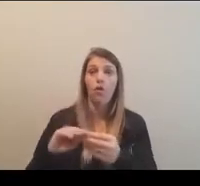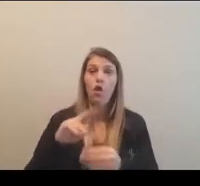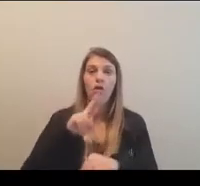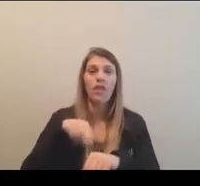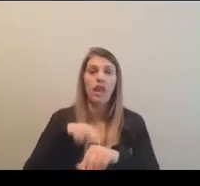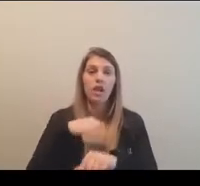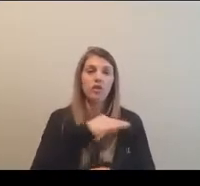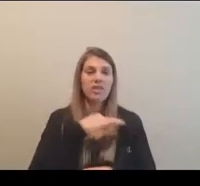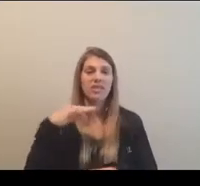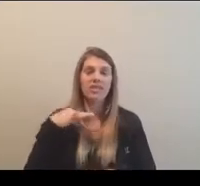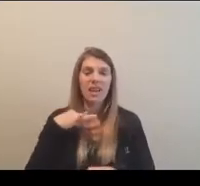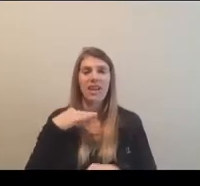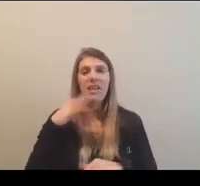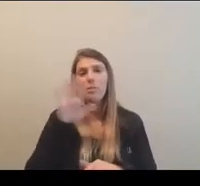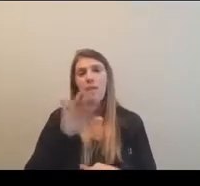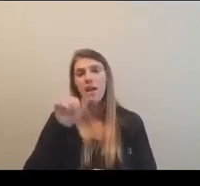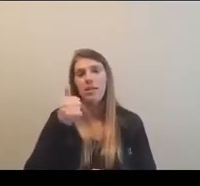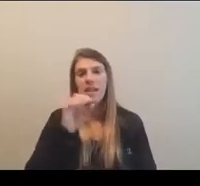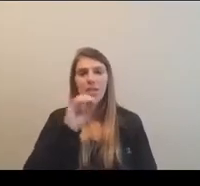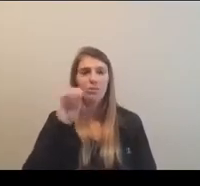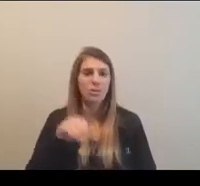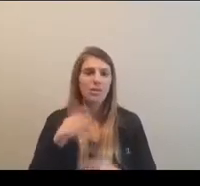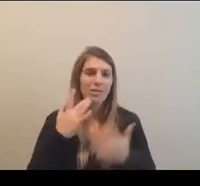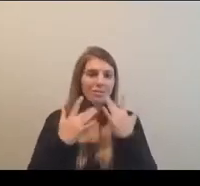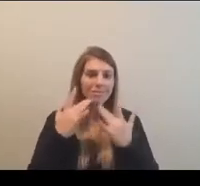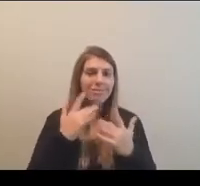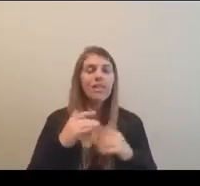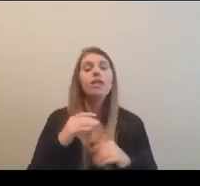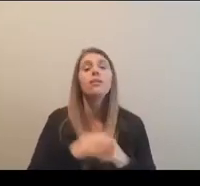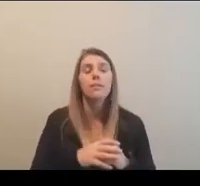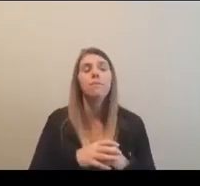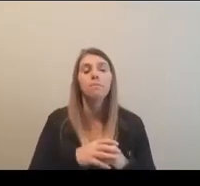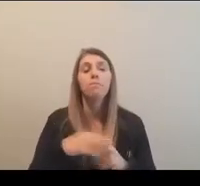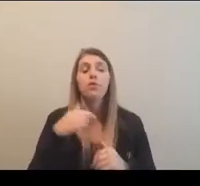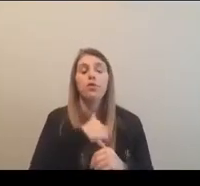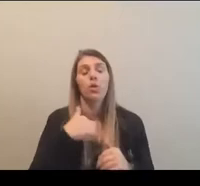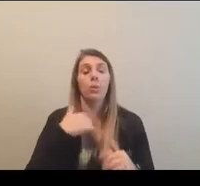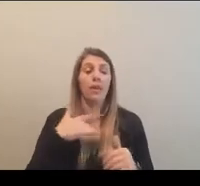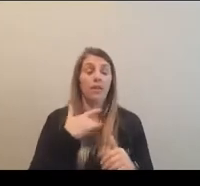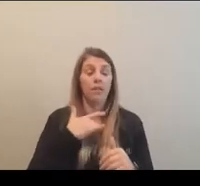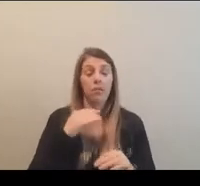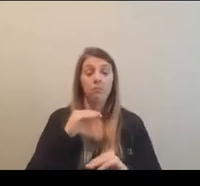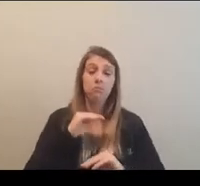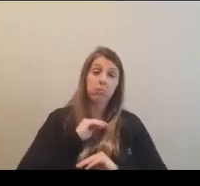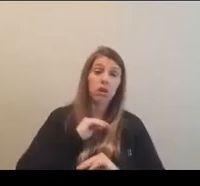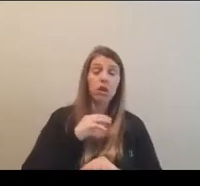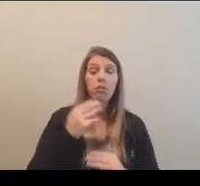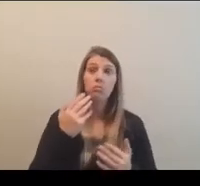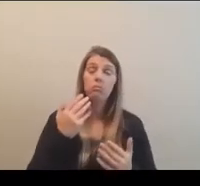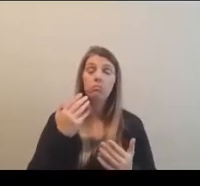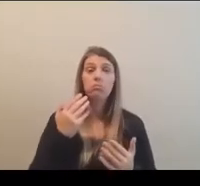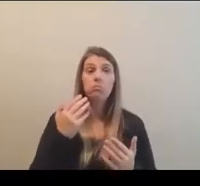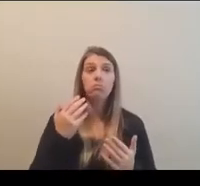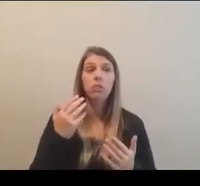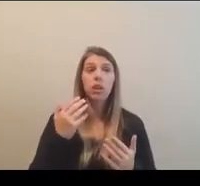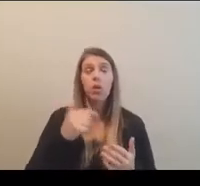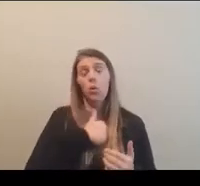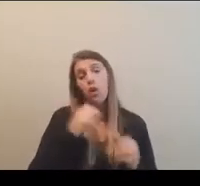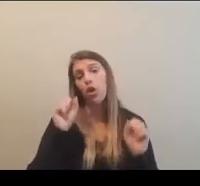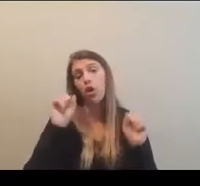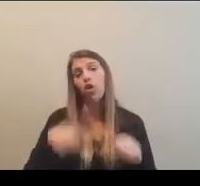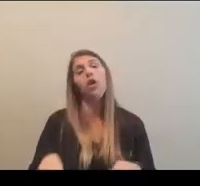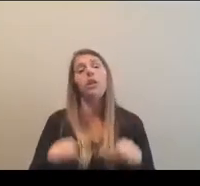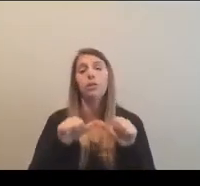is down a little over 10%. And so what we in fact feel good about, and I'm, I'm happy that, um, we have been able to